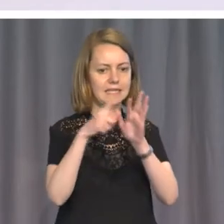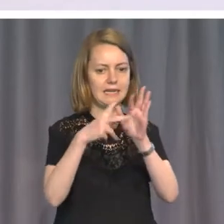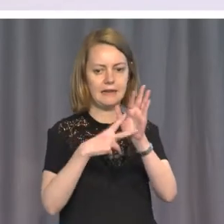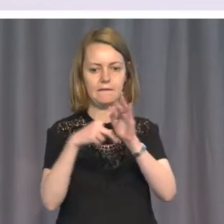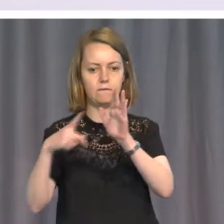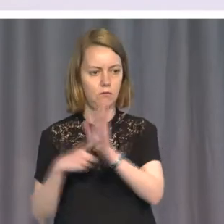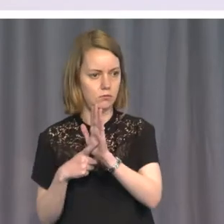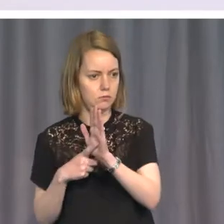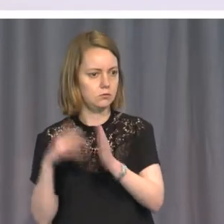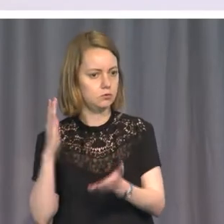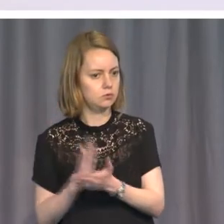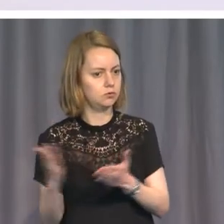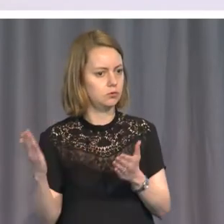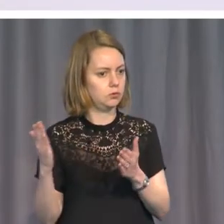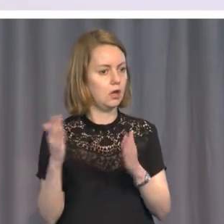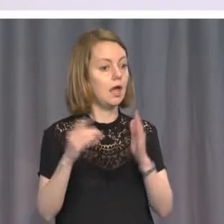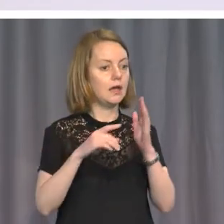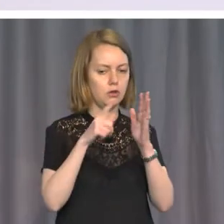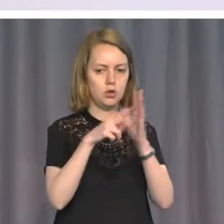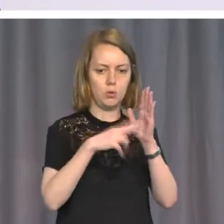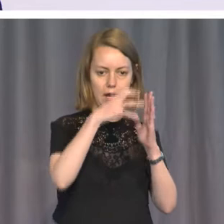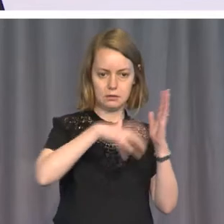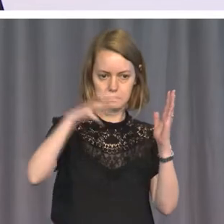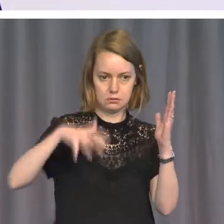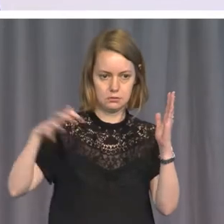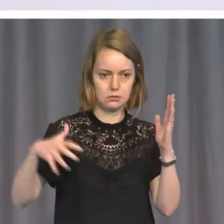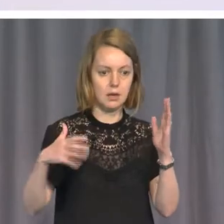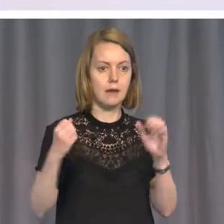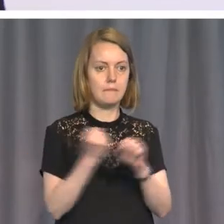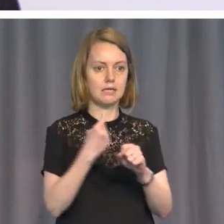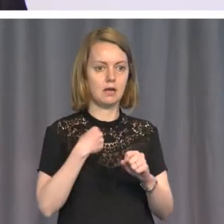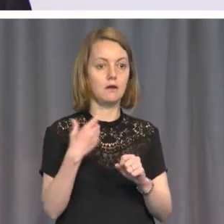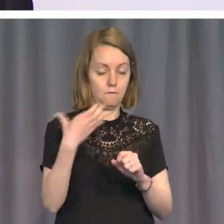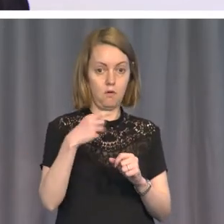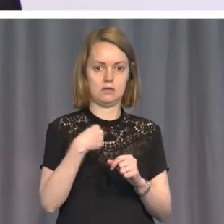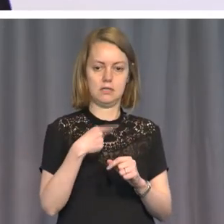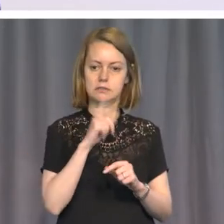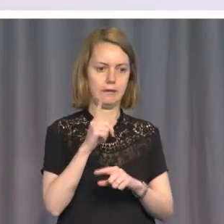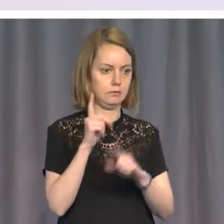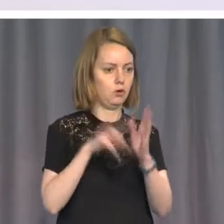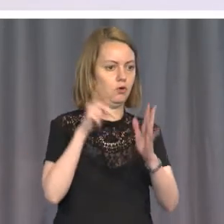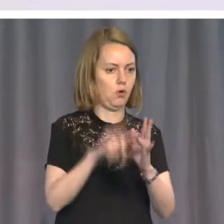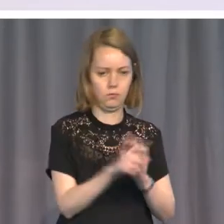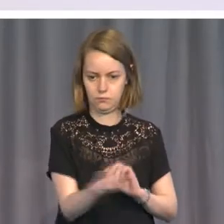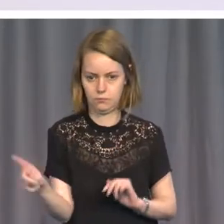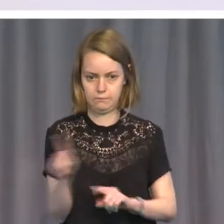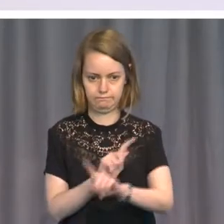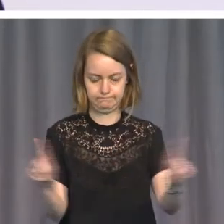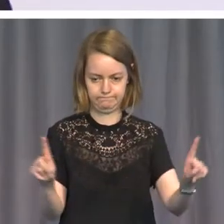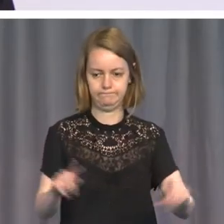enjoins us to condemn them. And I want in this lecture today to talk about a few